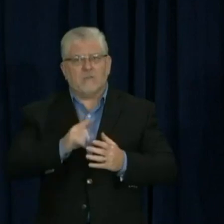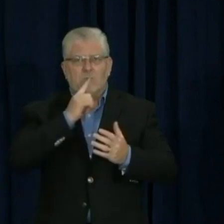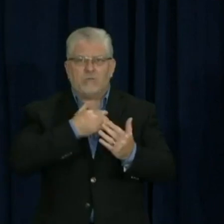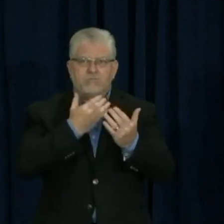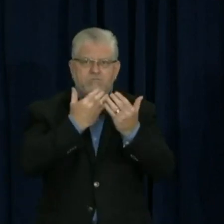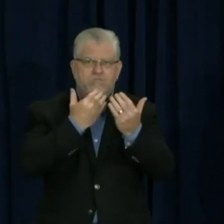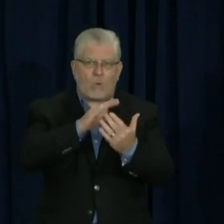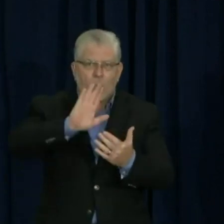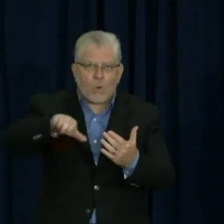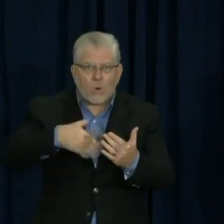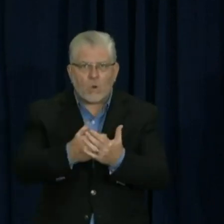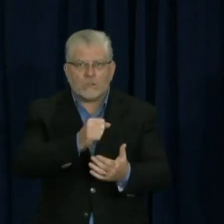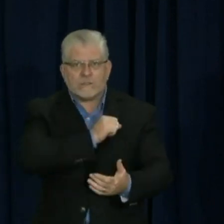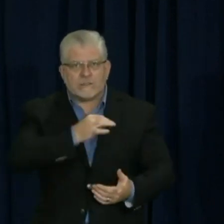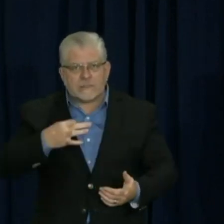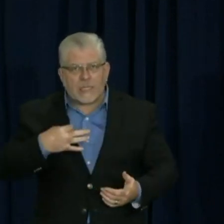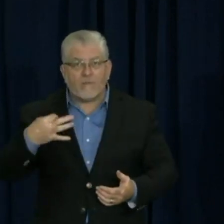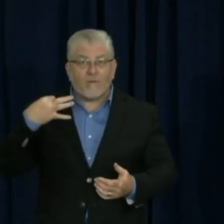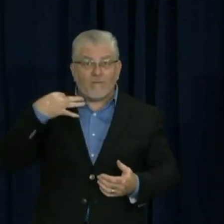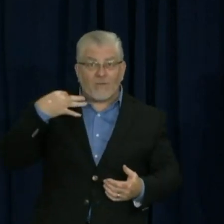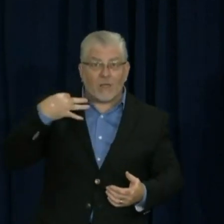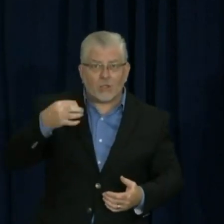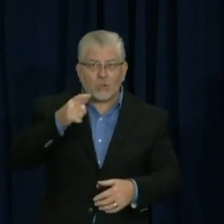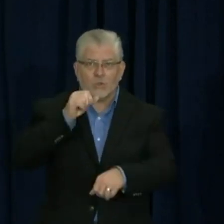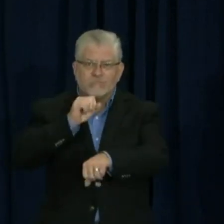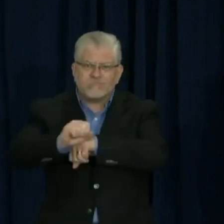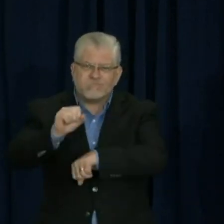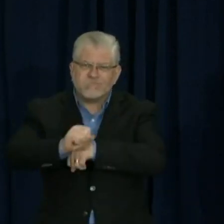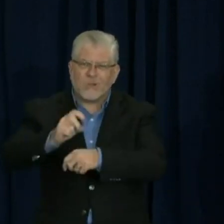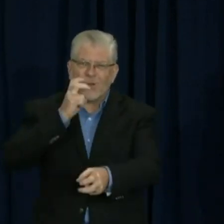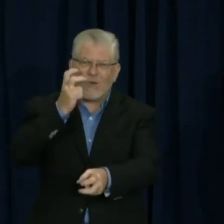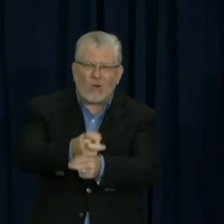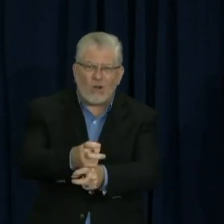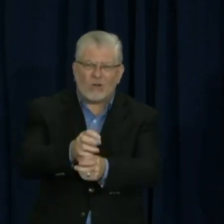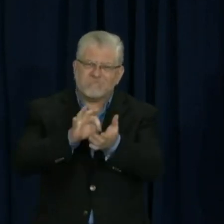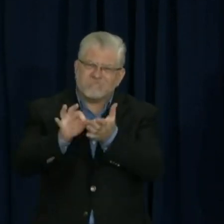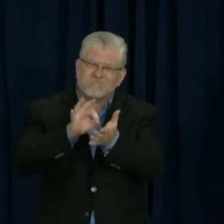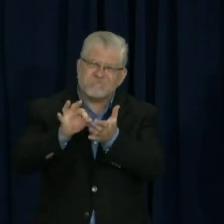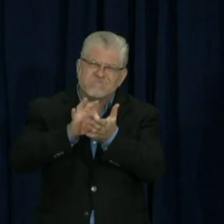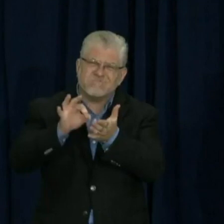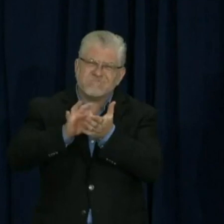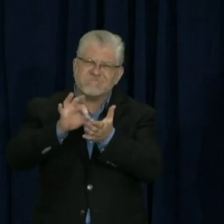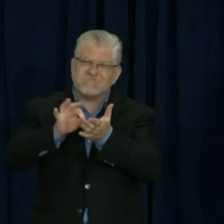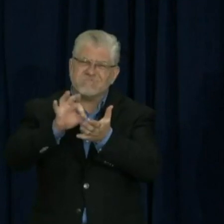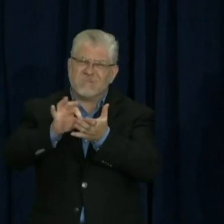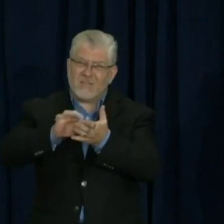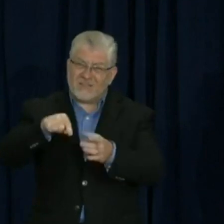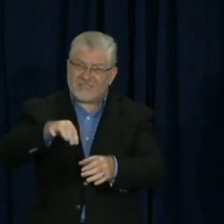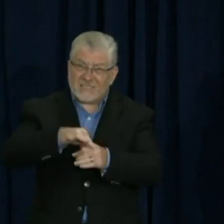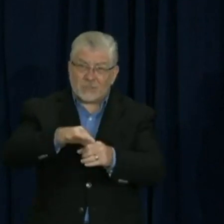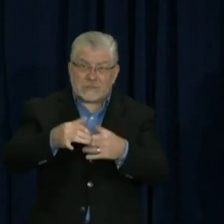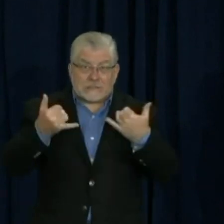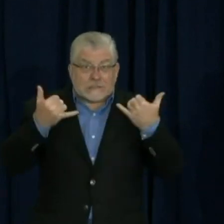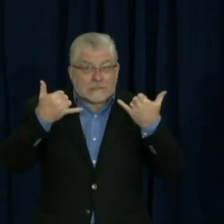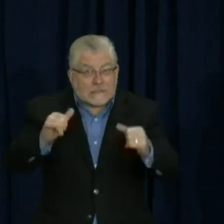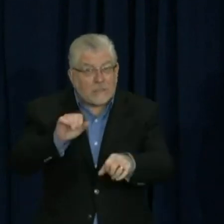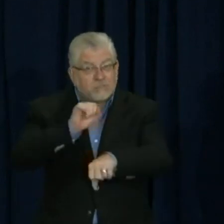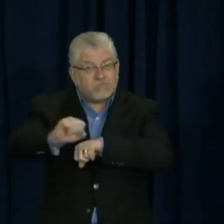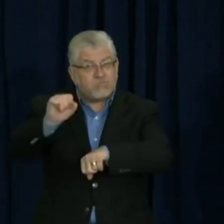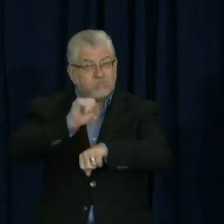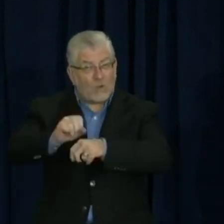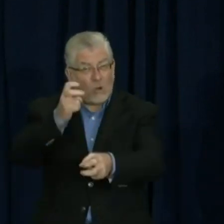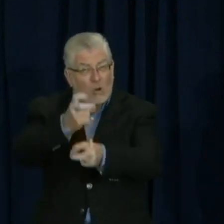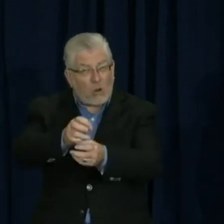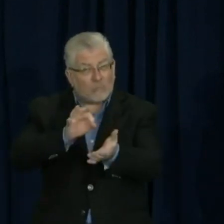volunteers, who worked so hard to count those votes, and are still working hard to count them. You know, the promise of